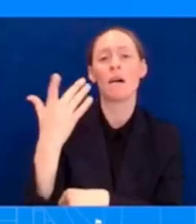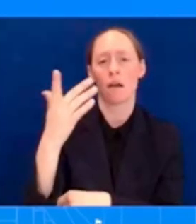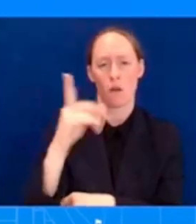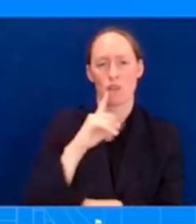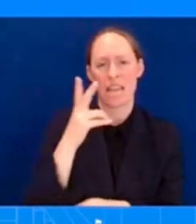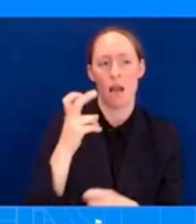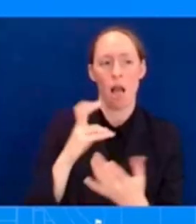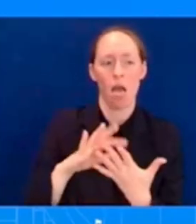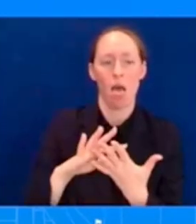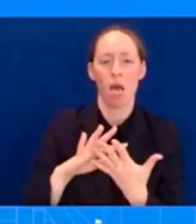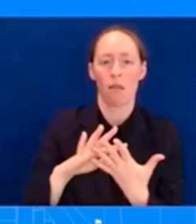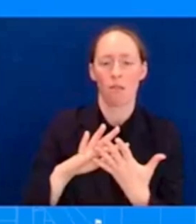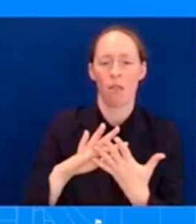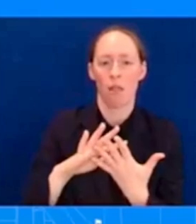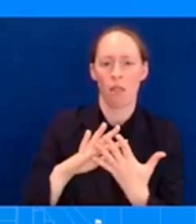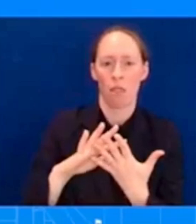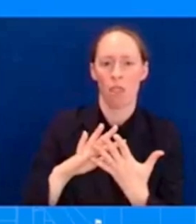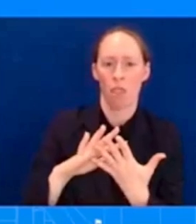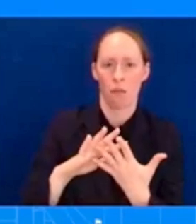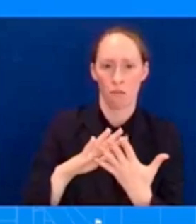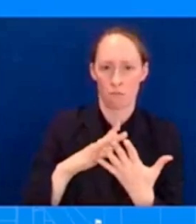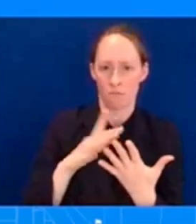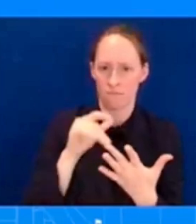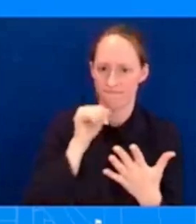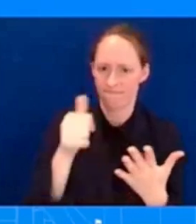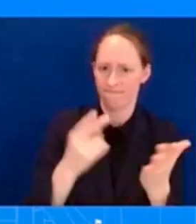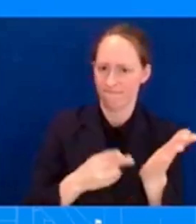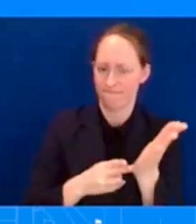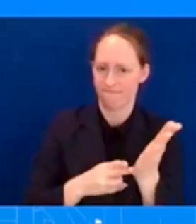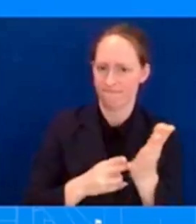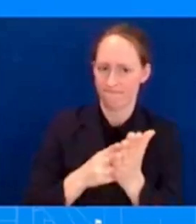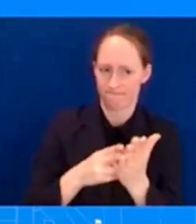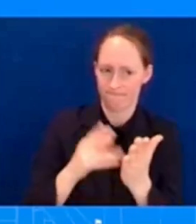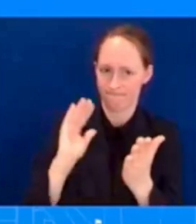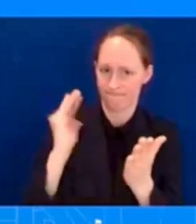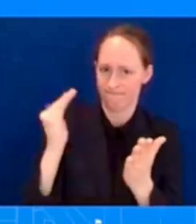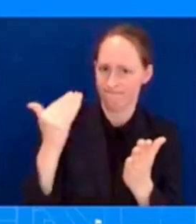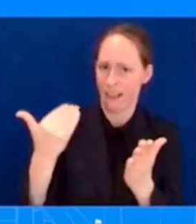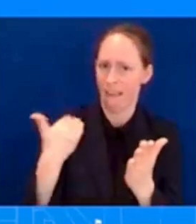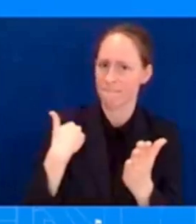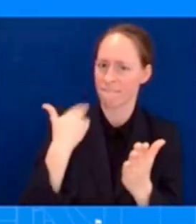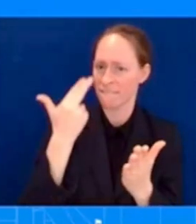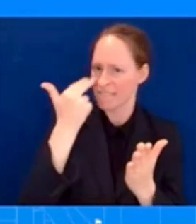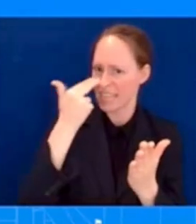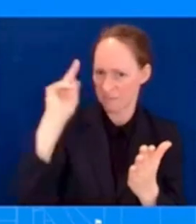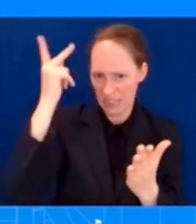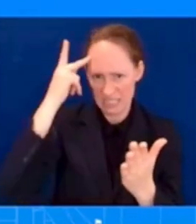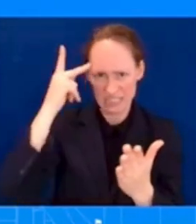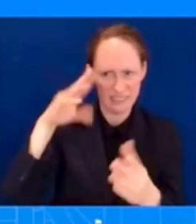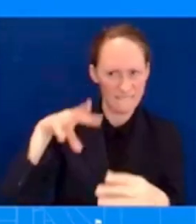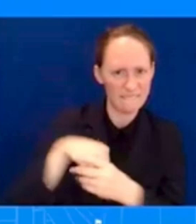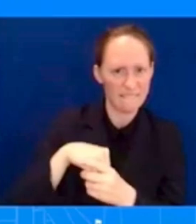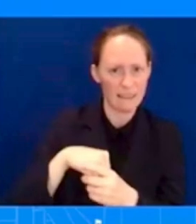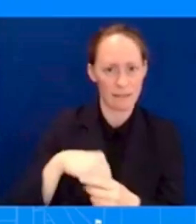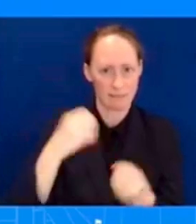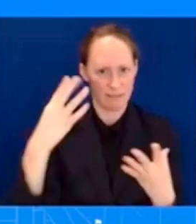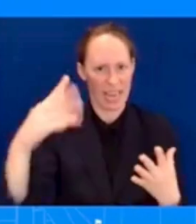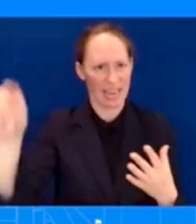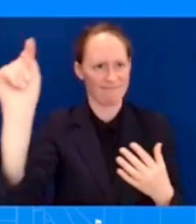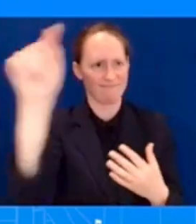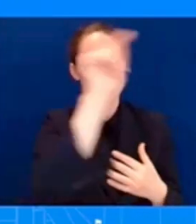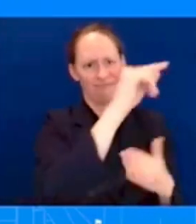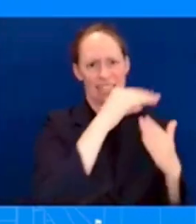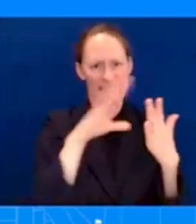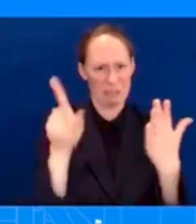pressure. So you've had criticism coming from a lot of different areas over Weiss. How can the White House assure people that the case